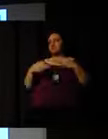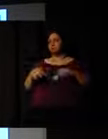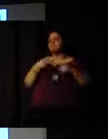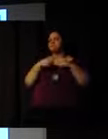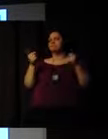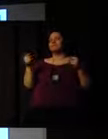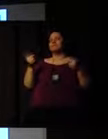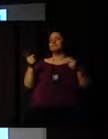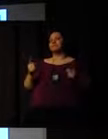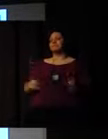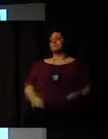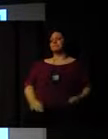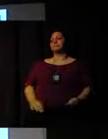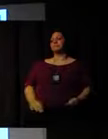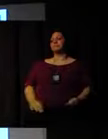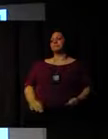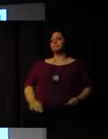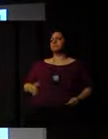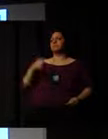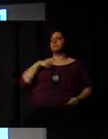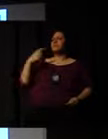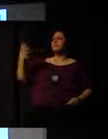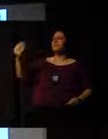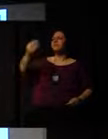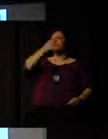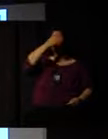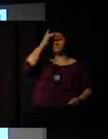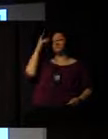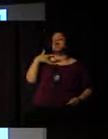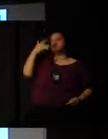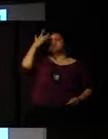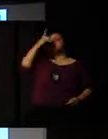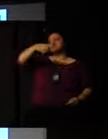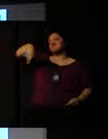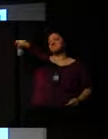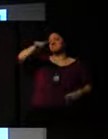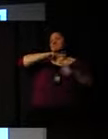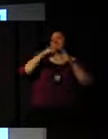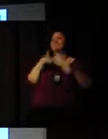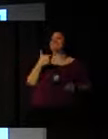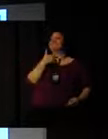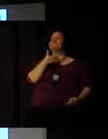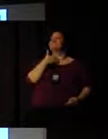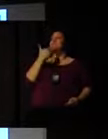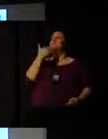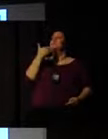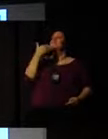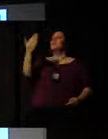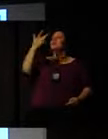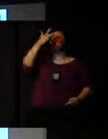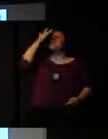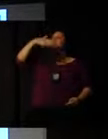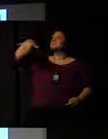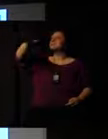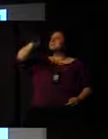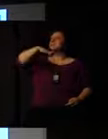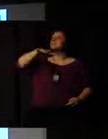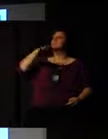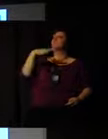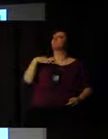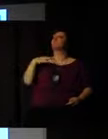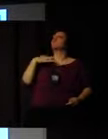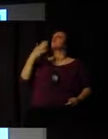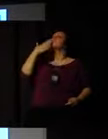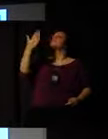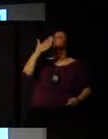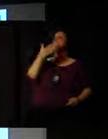it's so unfair. We can't, I don't know about you, but we can't ask people to volunteer when they themselves are struggling.